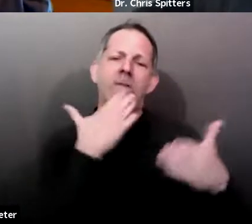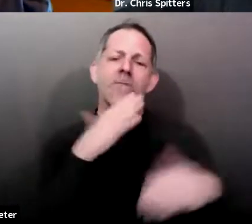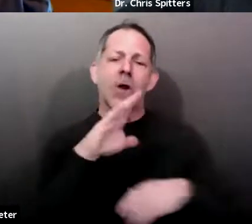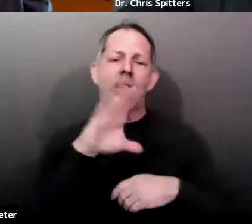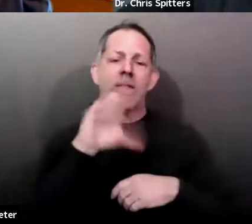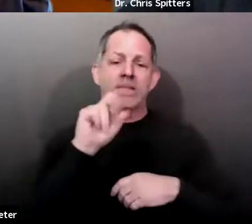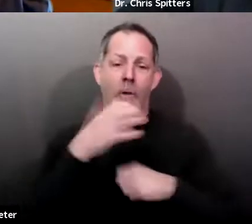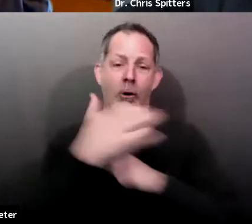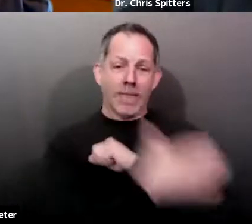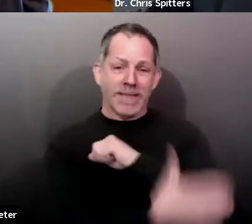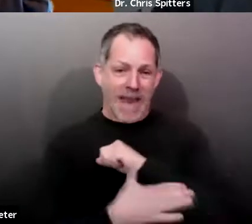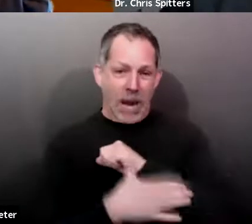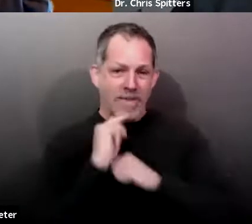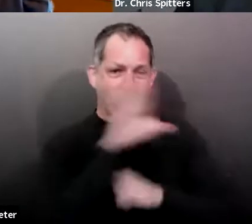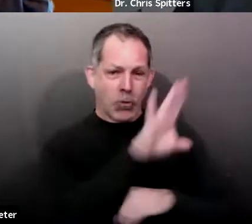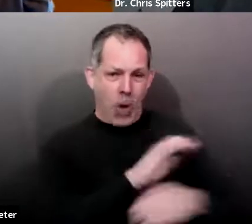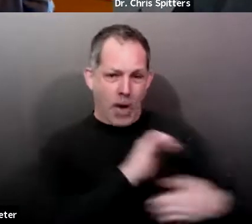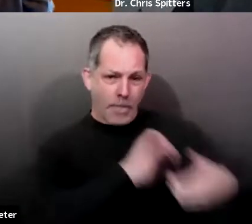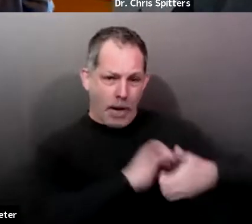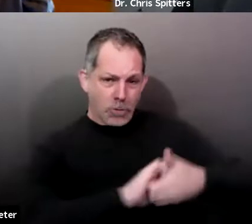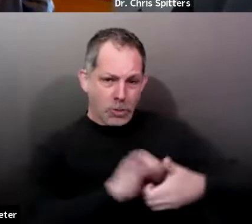Dr. Spitters from the Sonomish Health District.